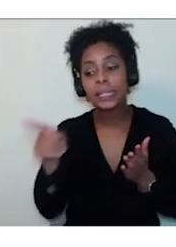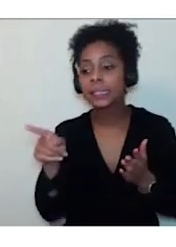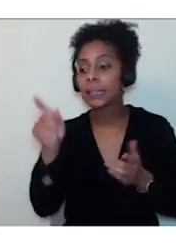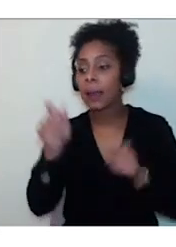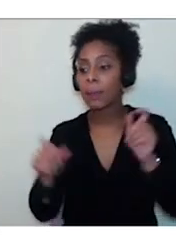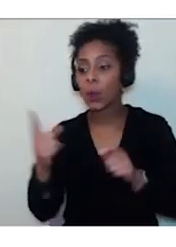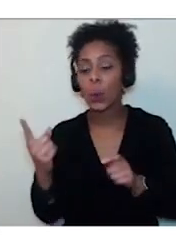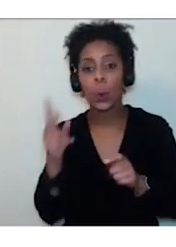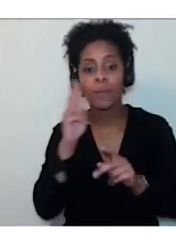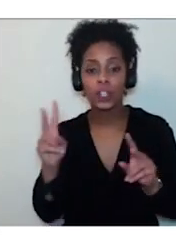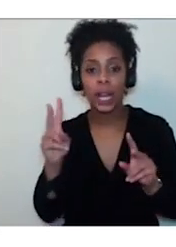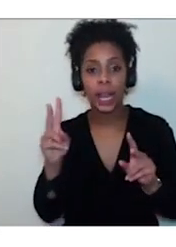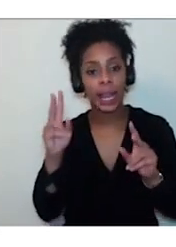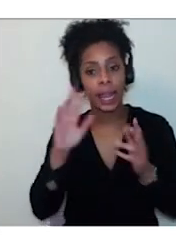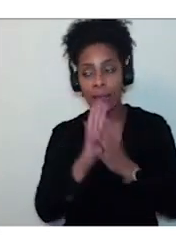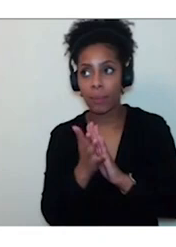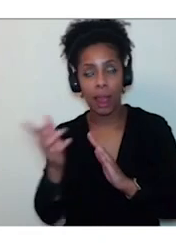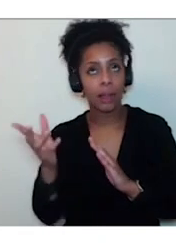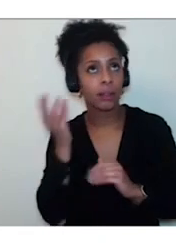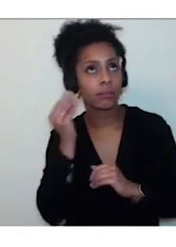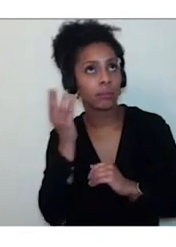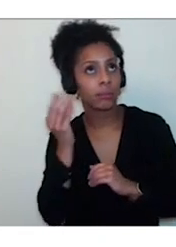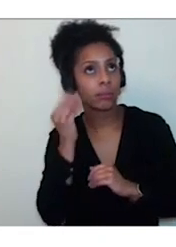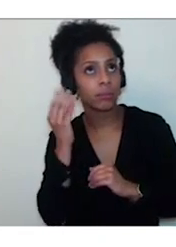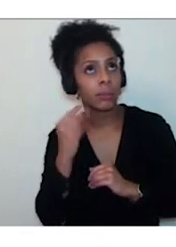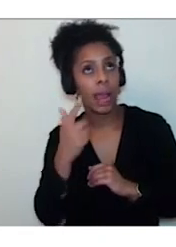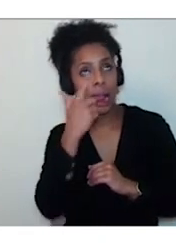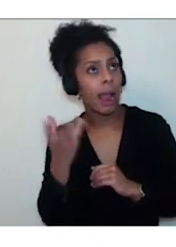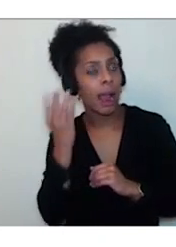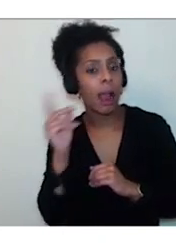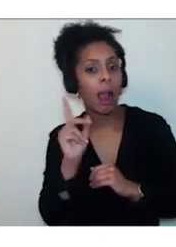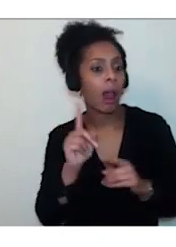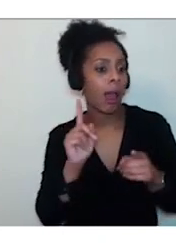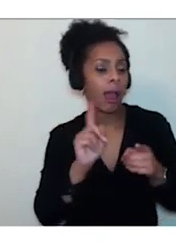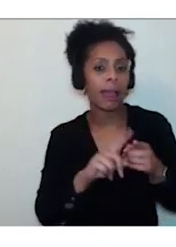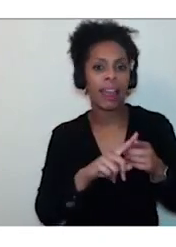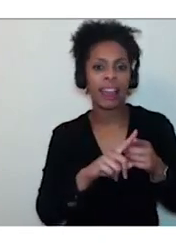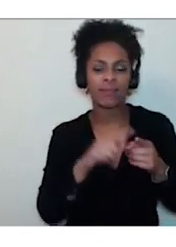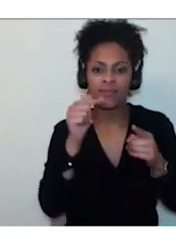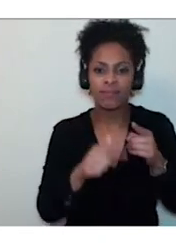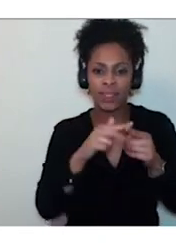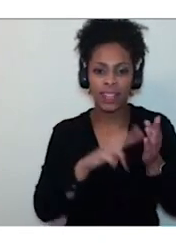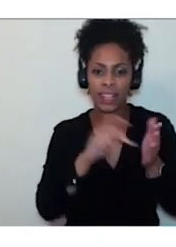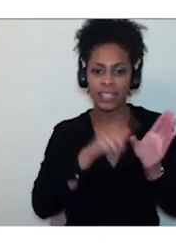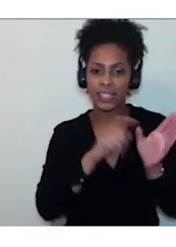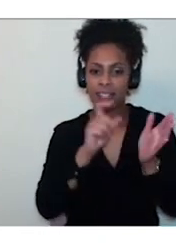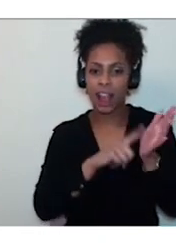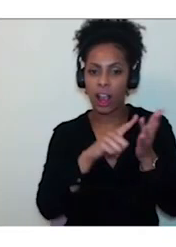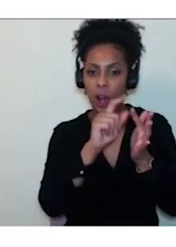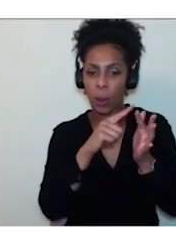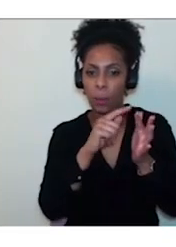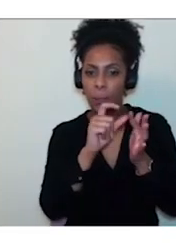navigate something as complex as an encyclopedia or a textbook, otherwise impossible using conventional audio